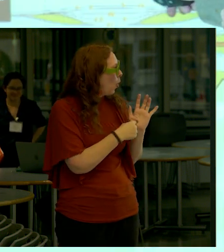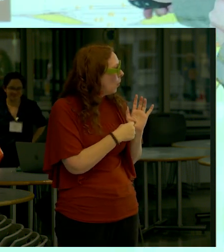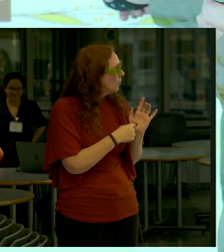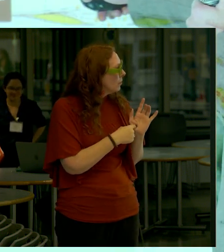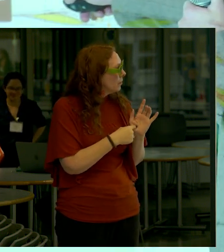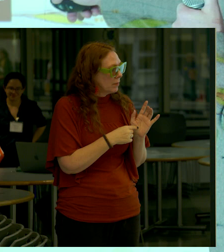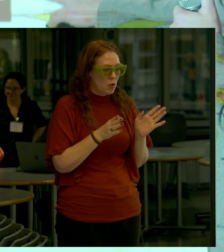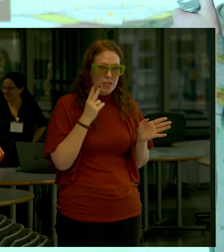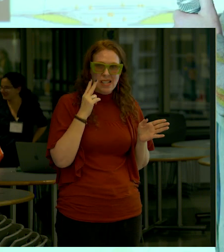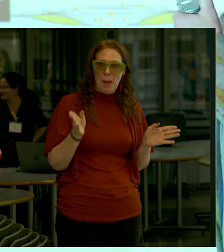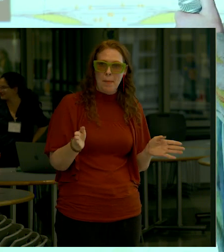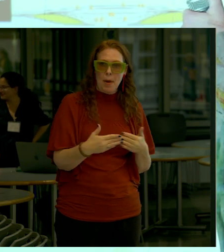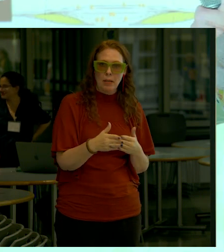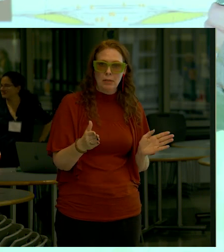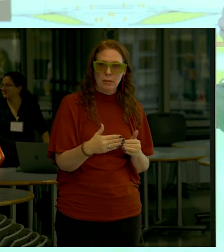slides there's a box here